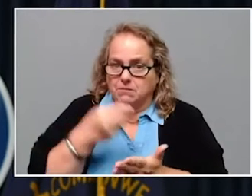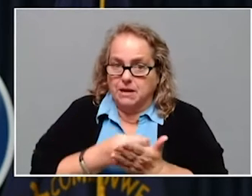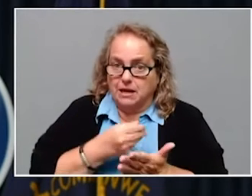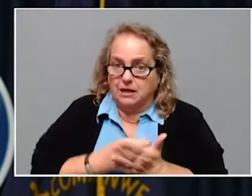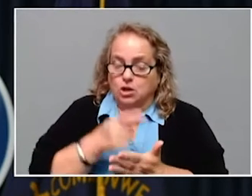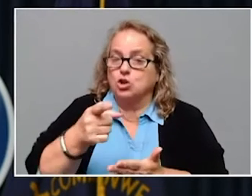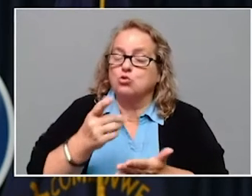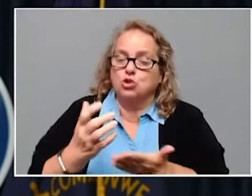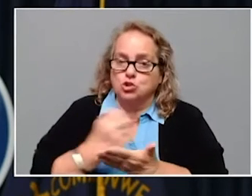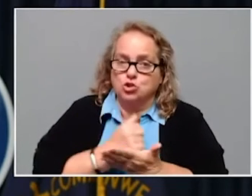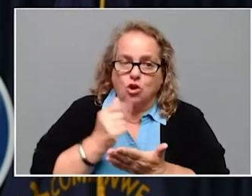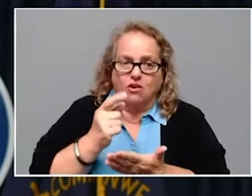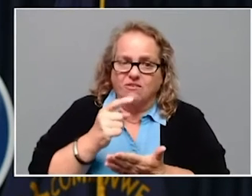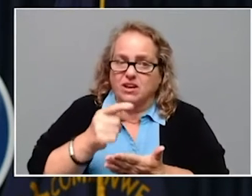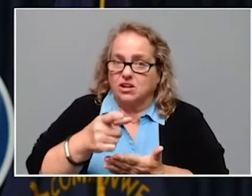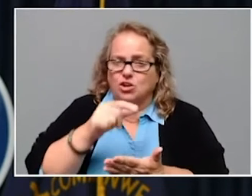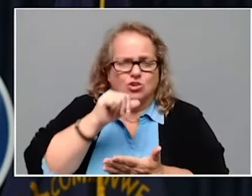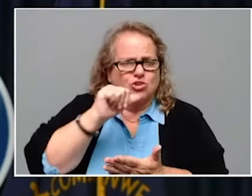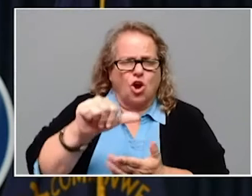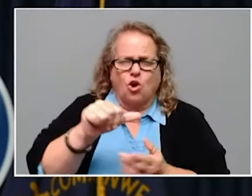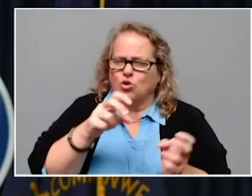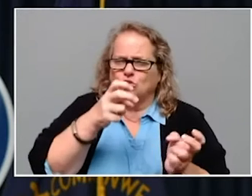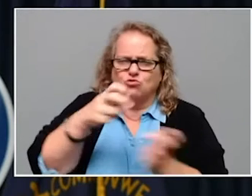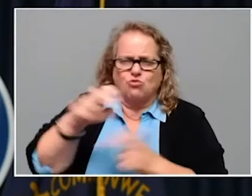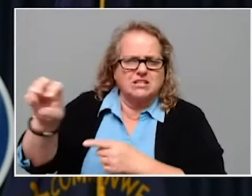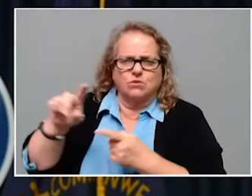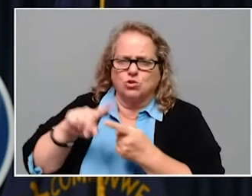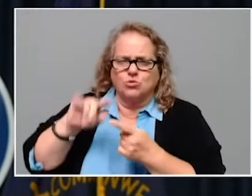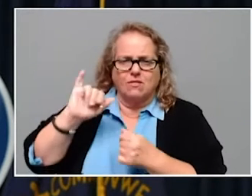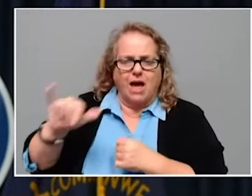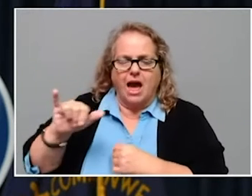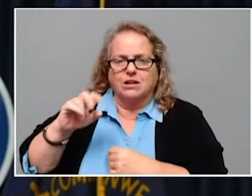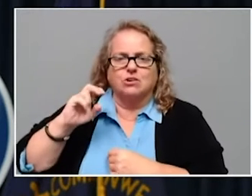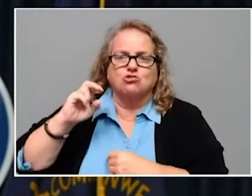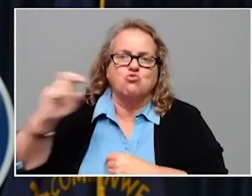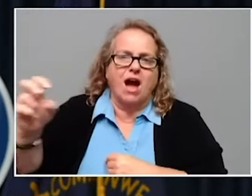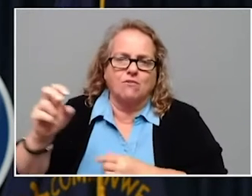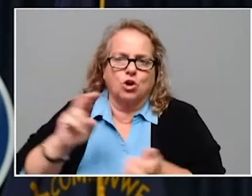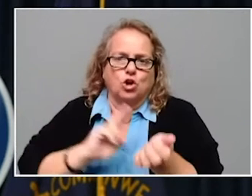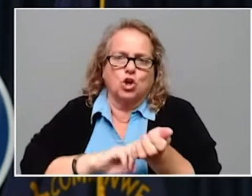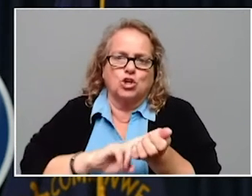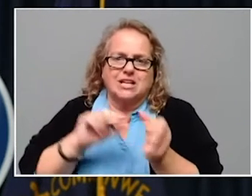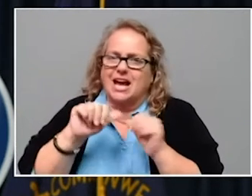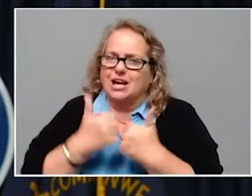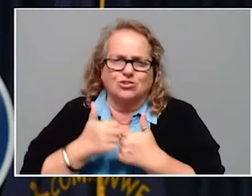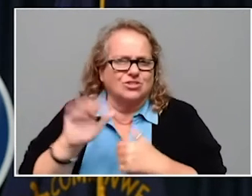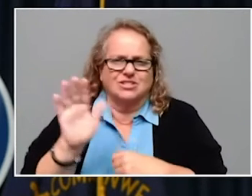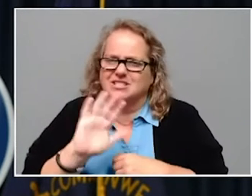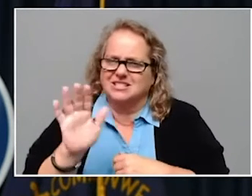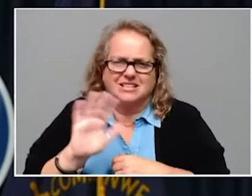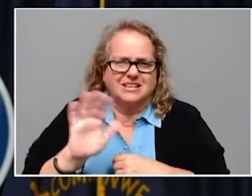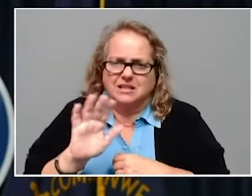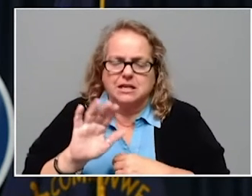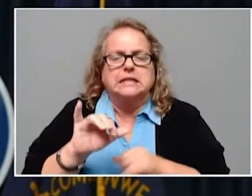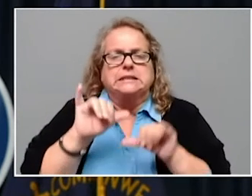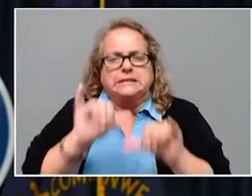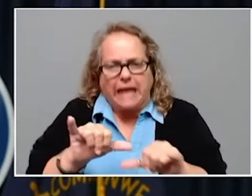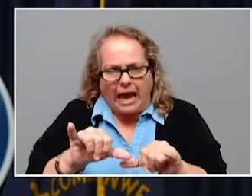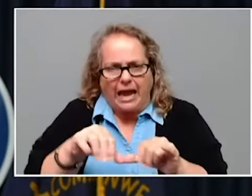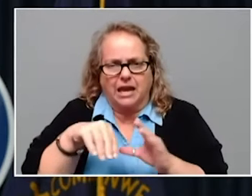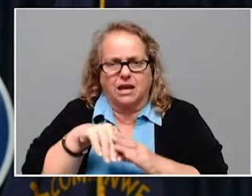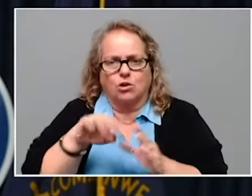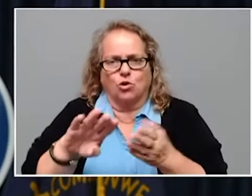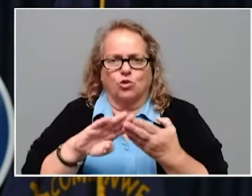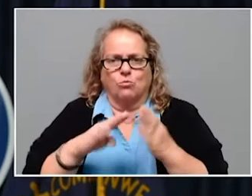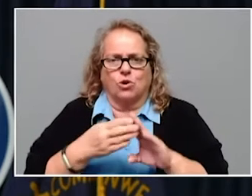traveling agency. Make sure that you stay the course, help those in your community, and there will